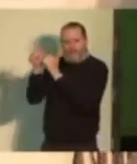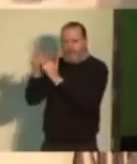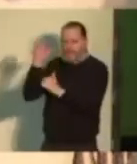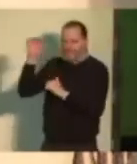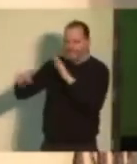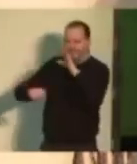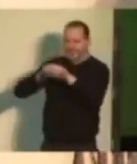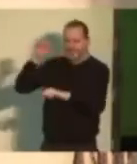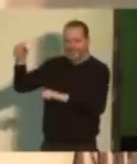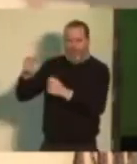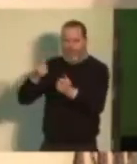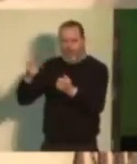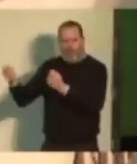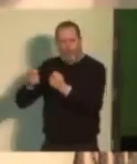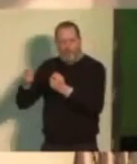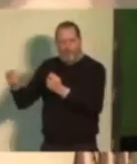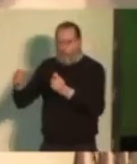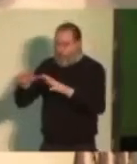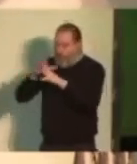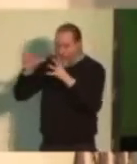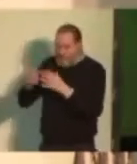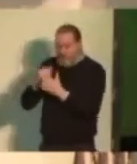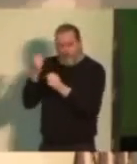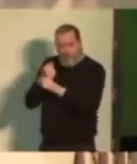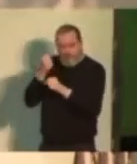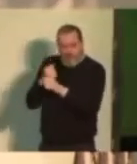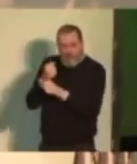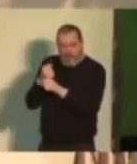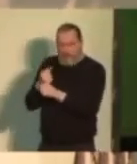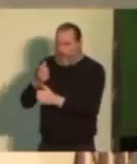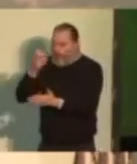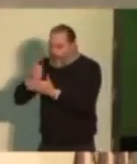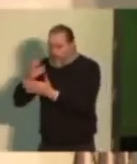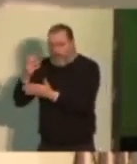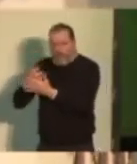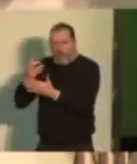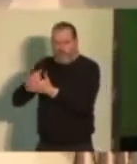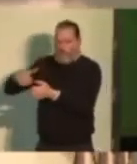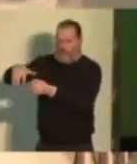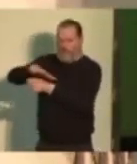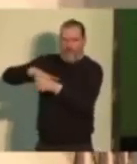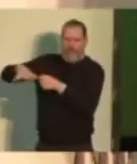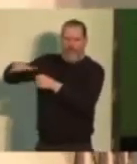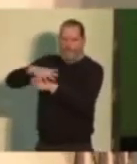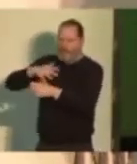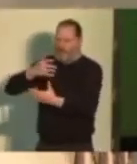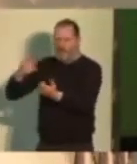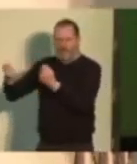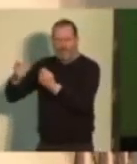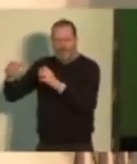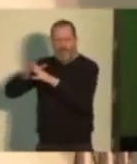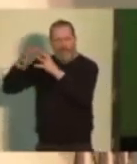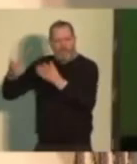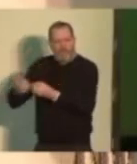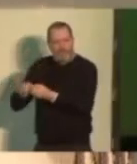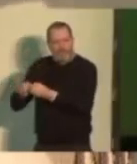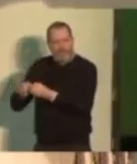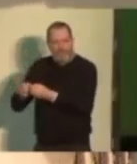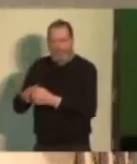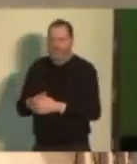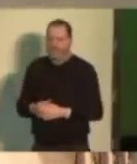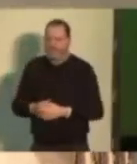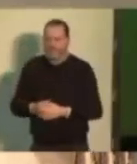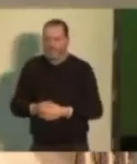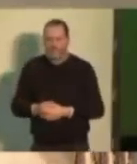controlling what is produced and how much it costs in one area after the other. And